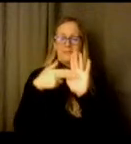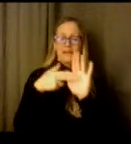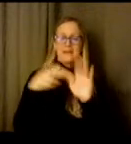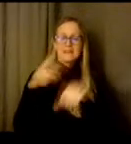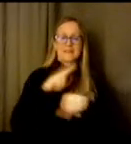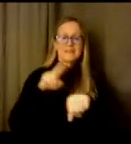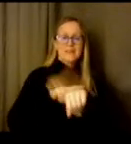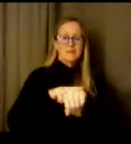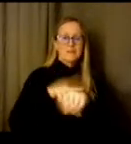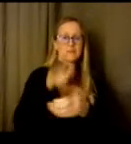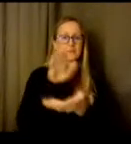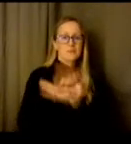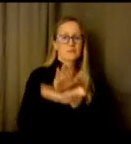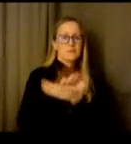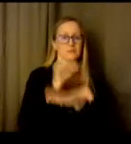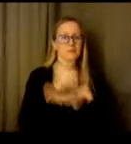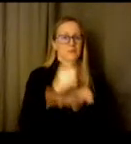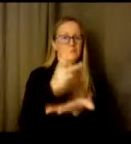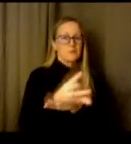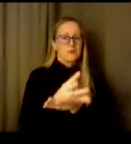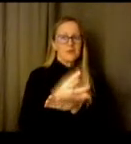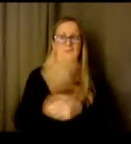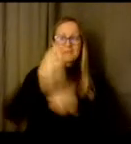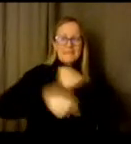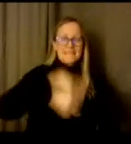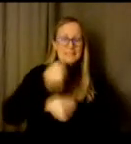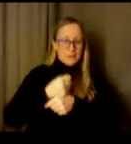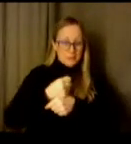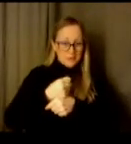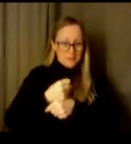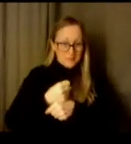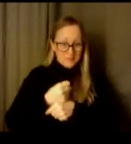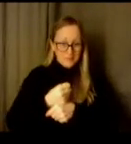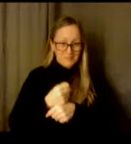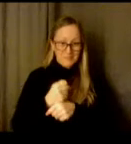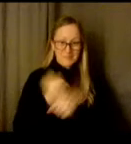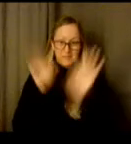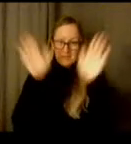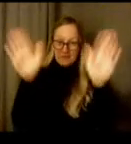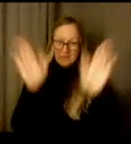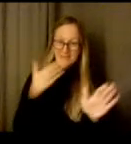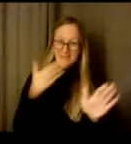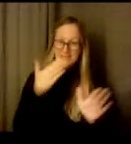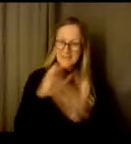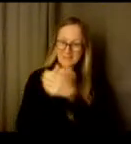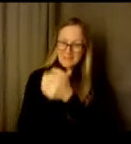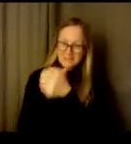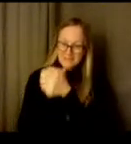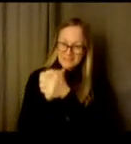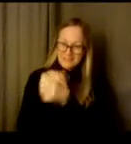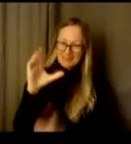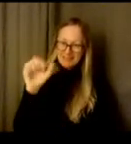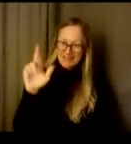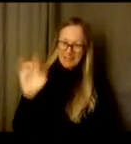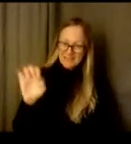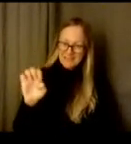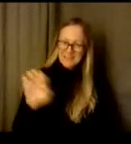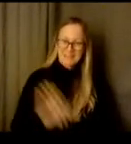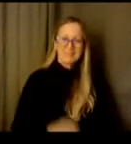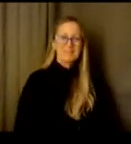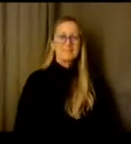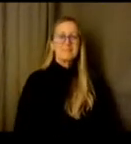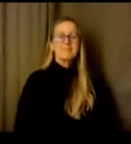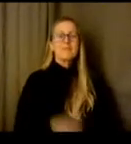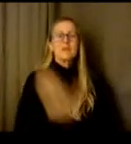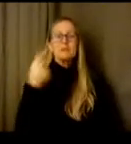We have great people working at Seattle Public Schools and congratulations Carrie. We're just a few days away from the winter break.